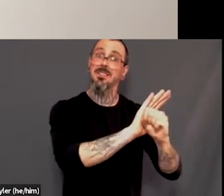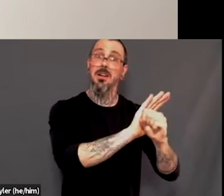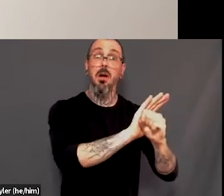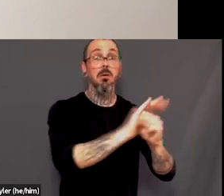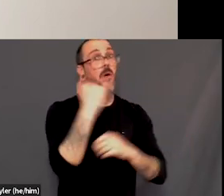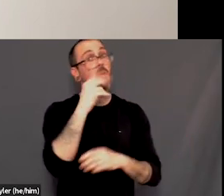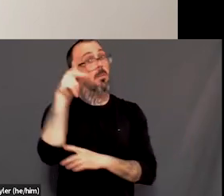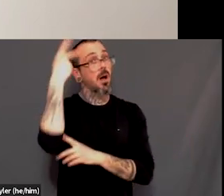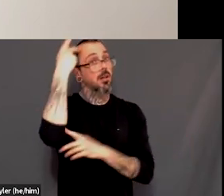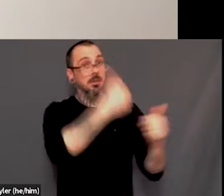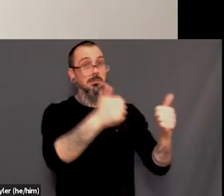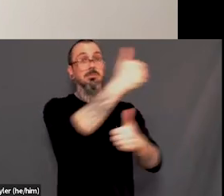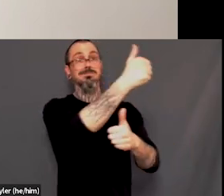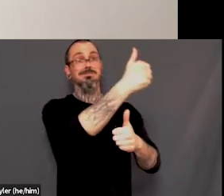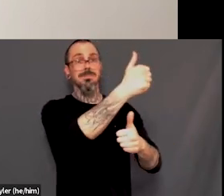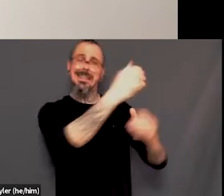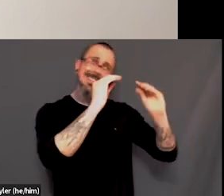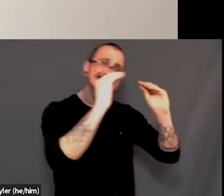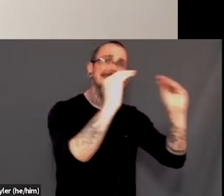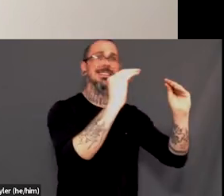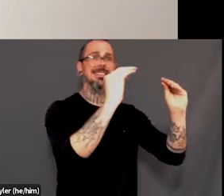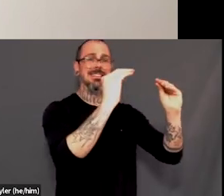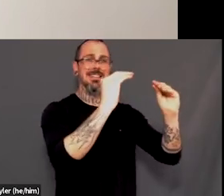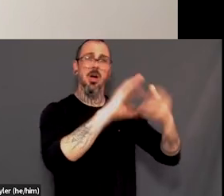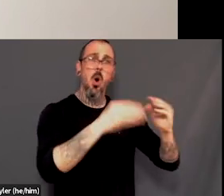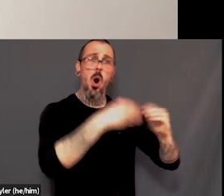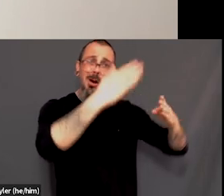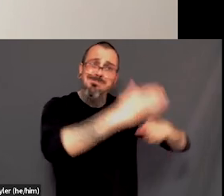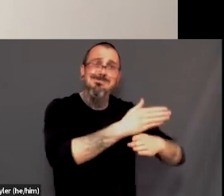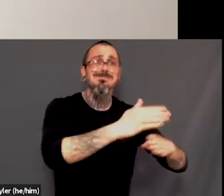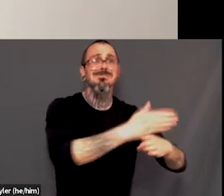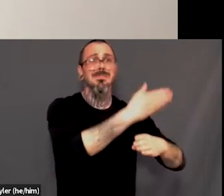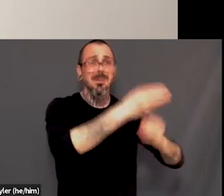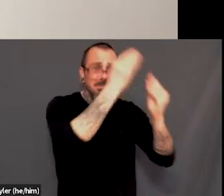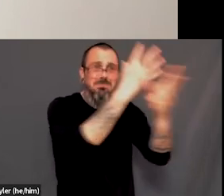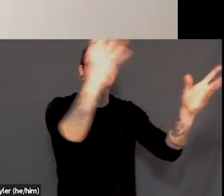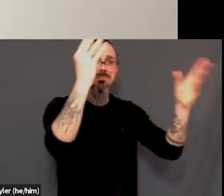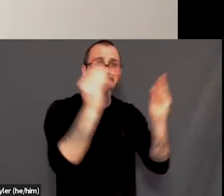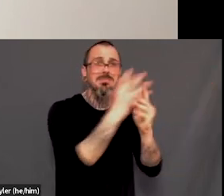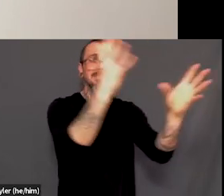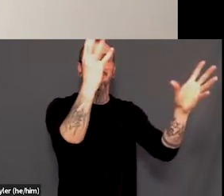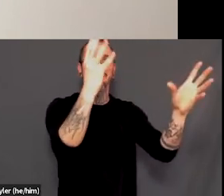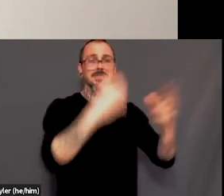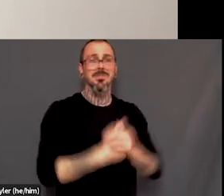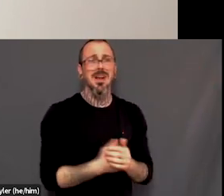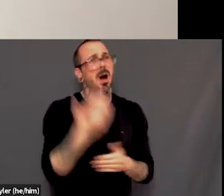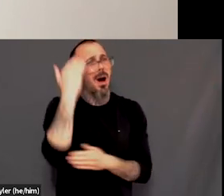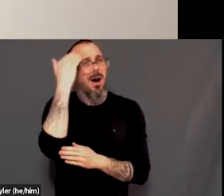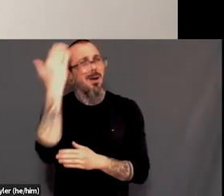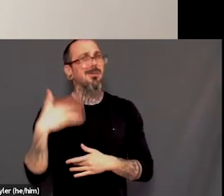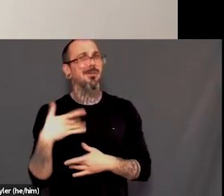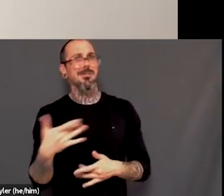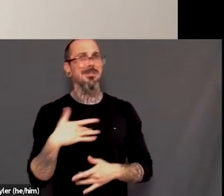stories. Um, and not, yeah, not backing down from the opportunities to do that. Um, even though it can be a challenge